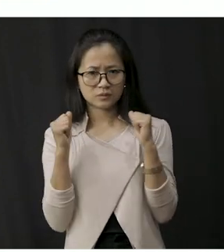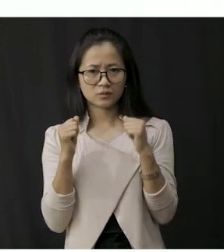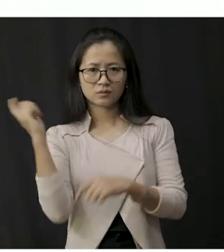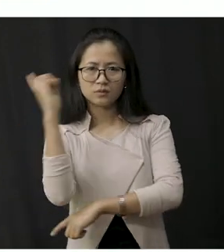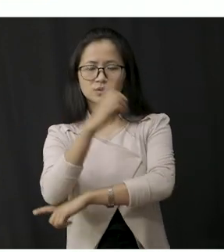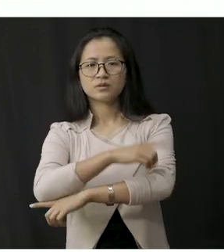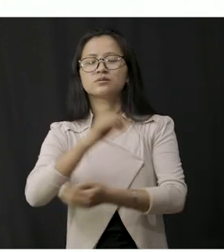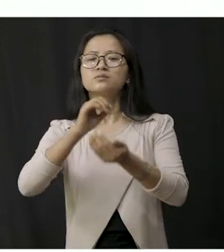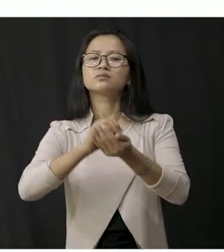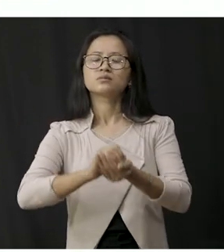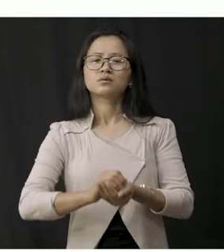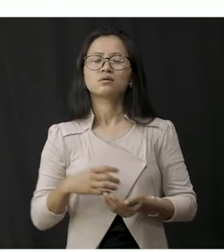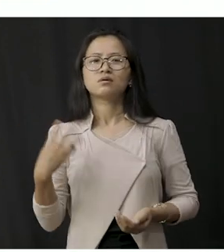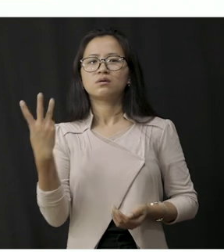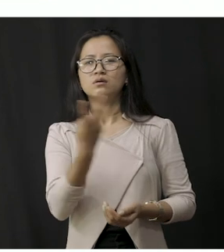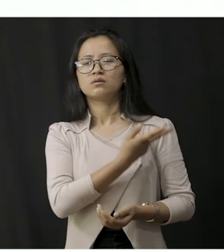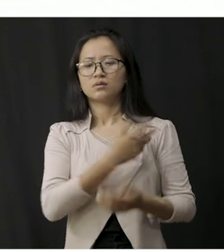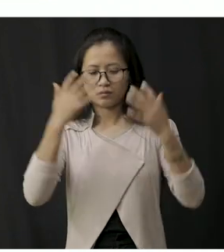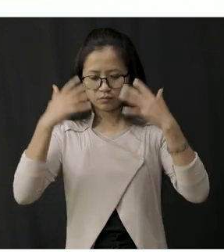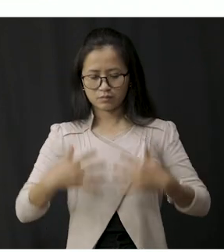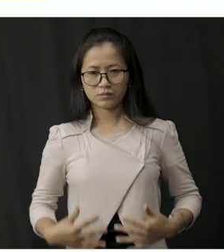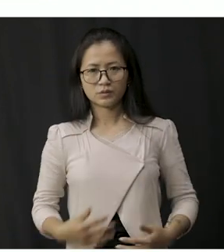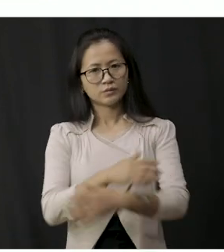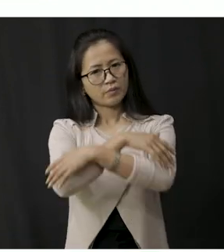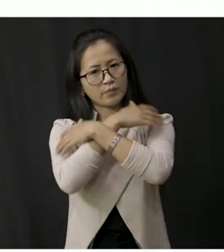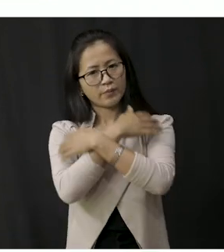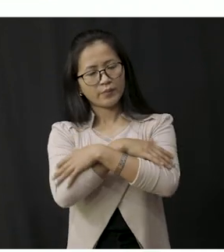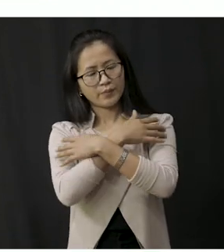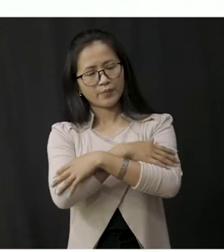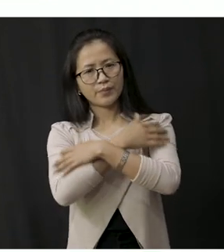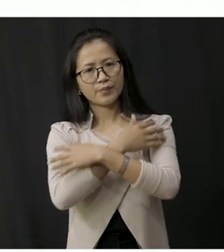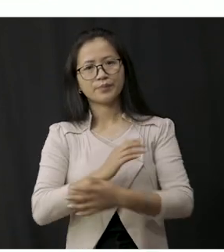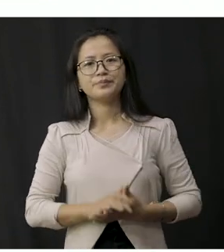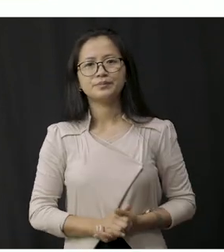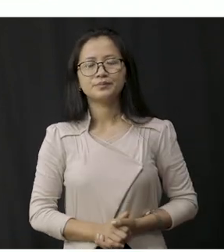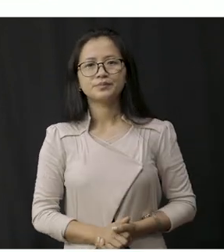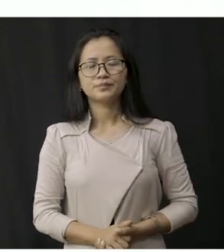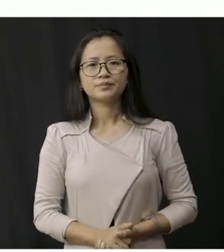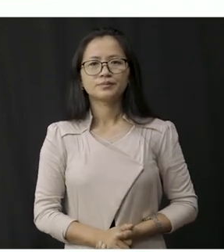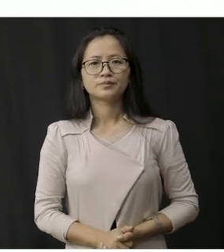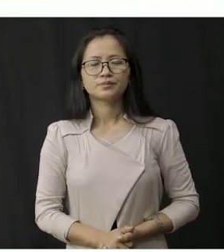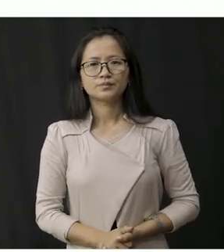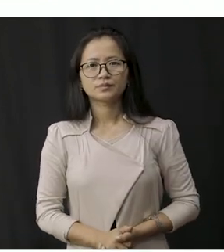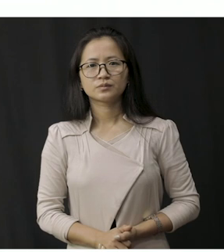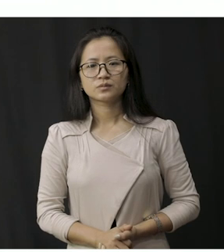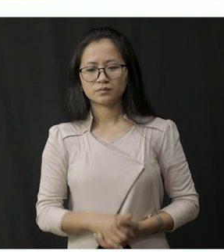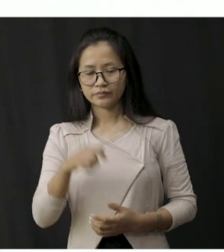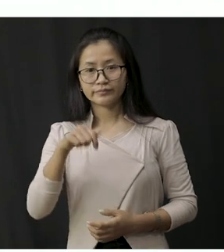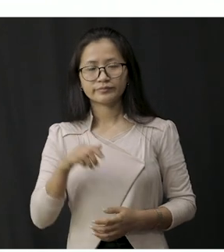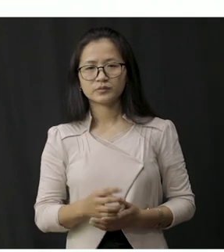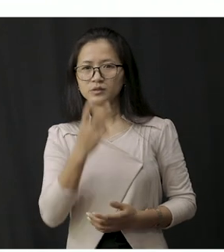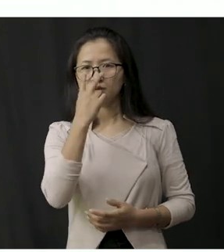to keep our body warm okay now students